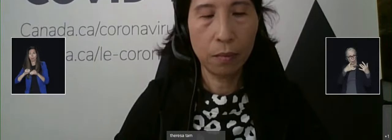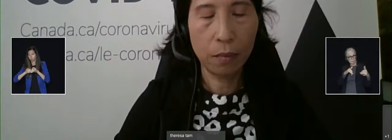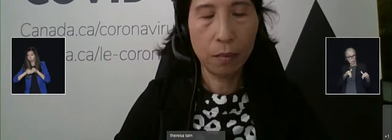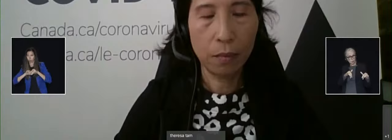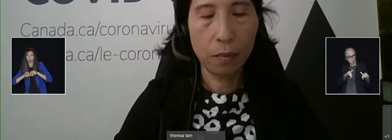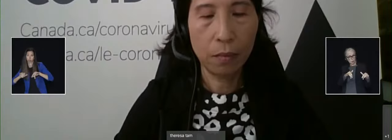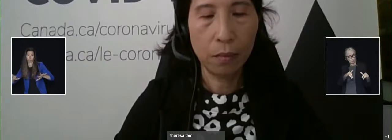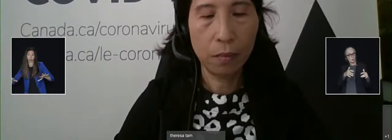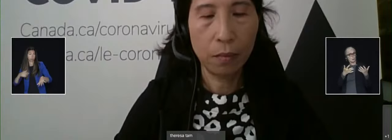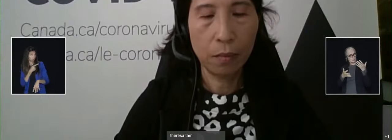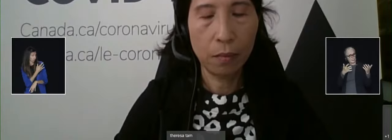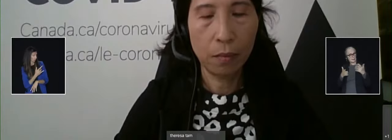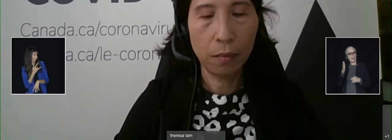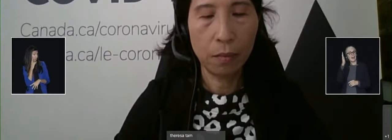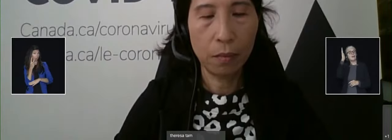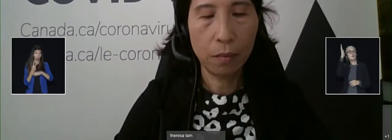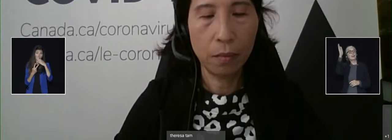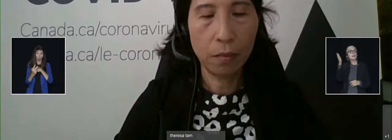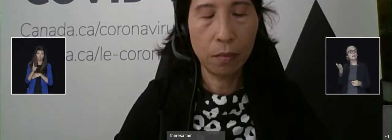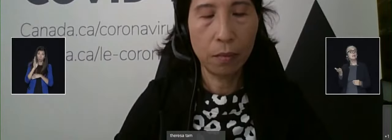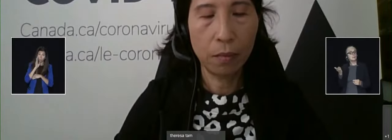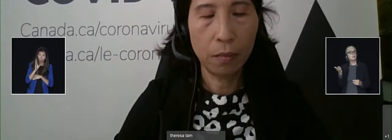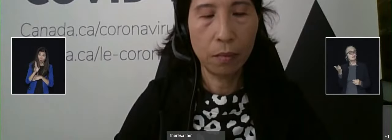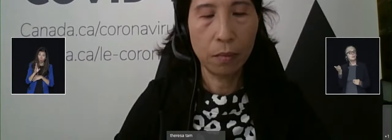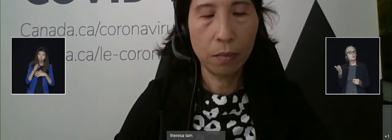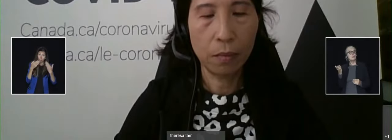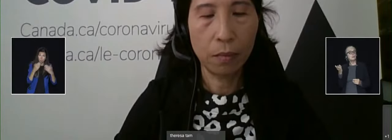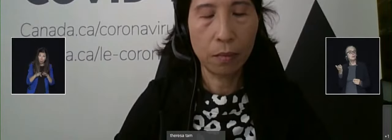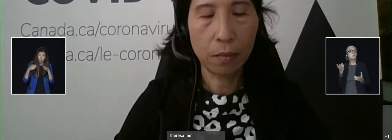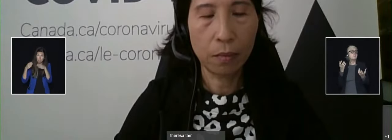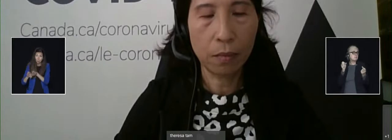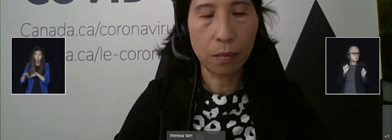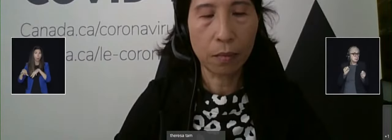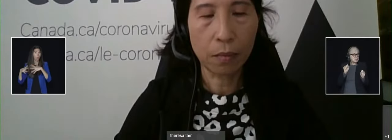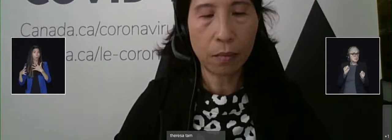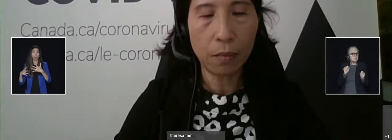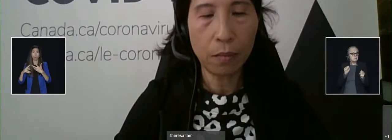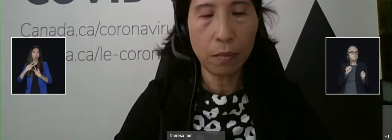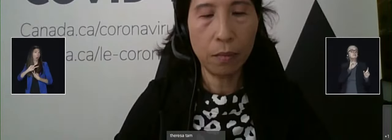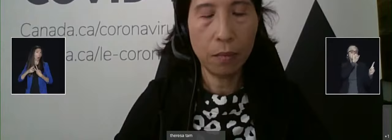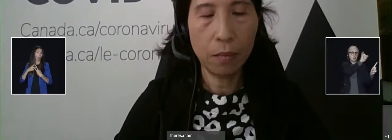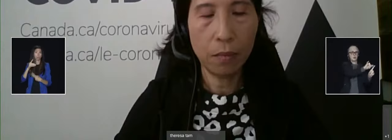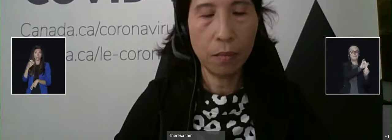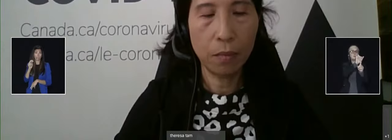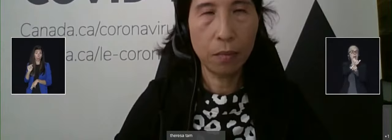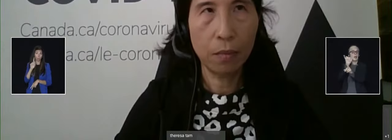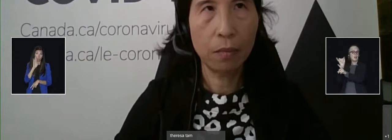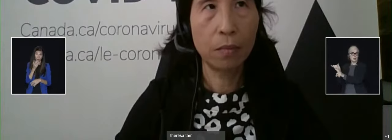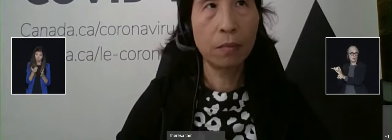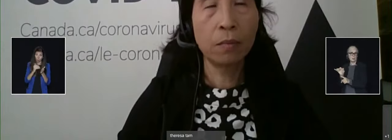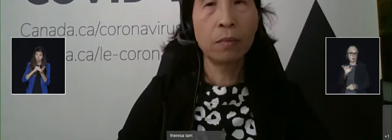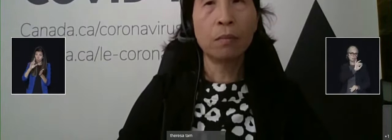back into certain stages in certain areas or that we could even see lockdowns again? I think a lot of Canadians are really concerned about this.